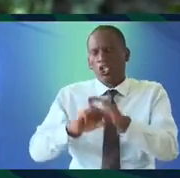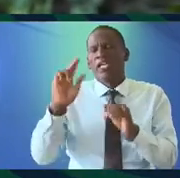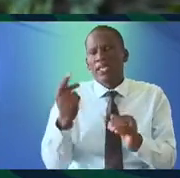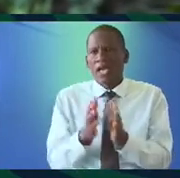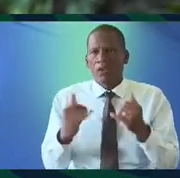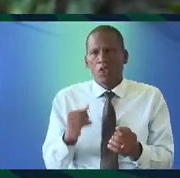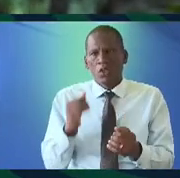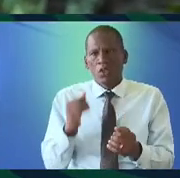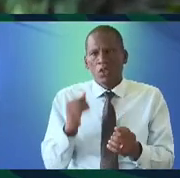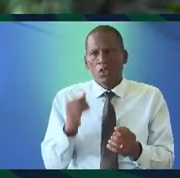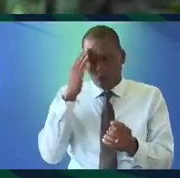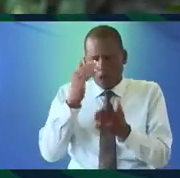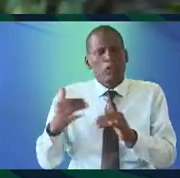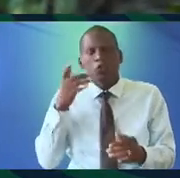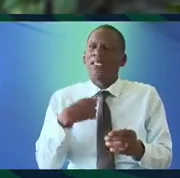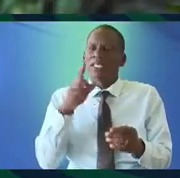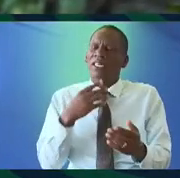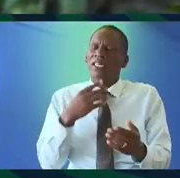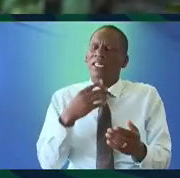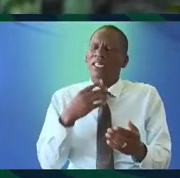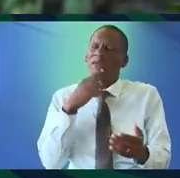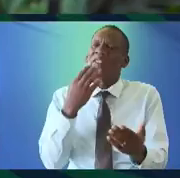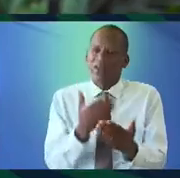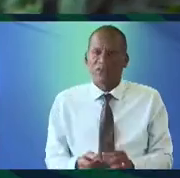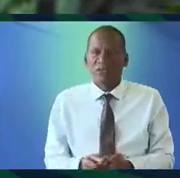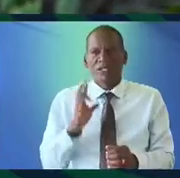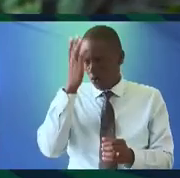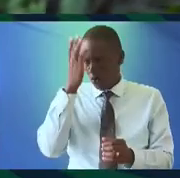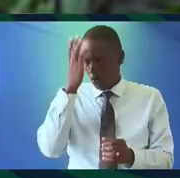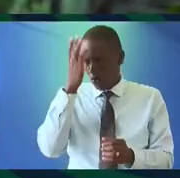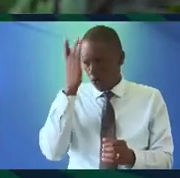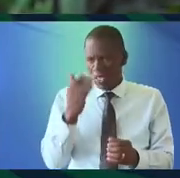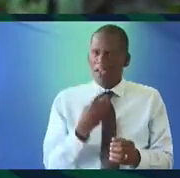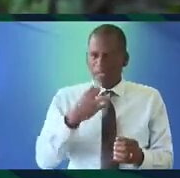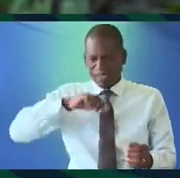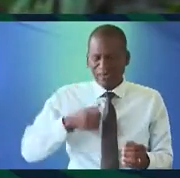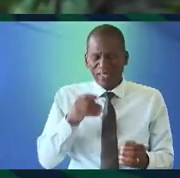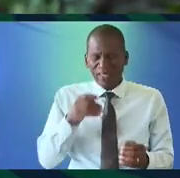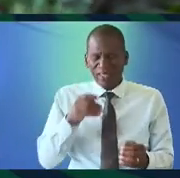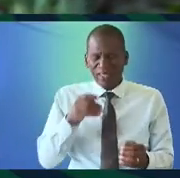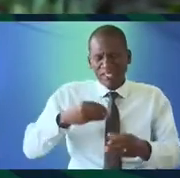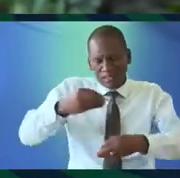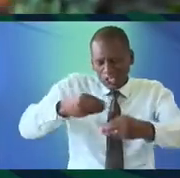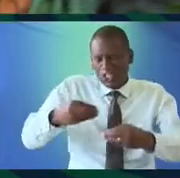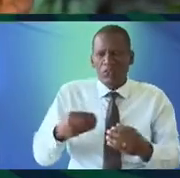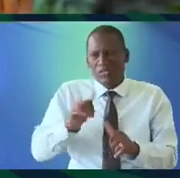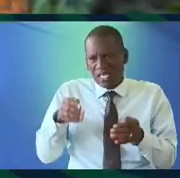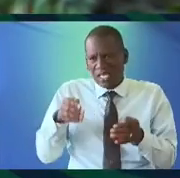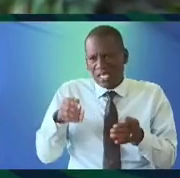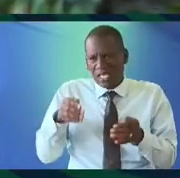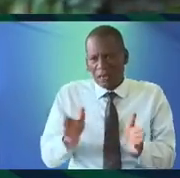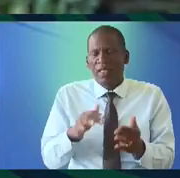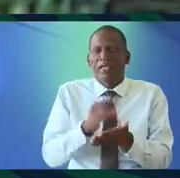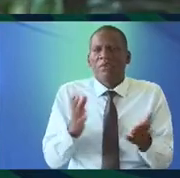and you know someone will call you and tell you and say thank you because I'm able to see myself in this textile and I think that that's the